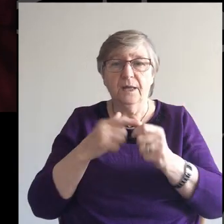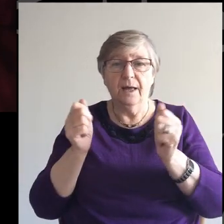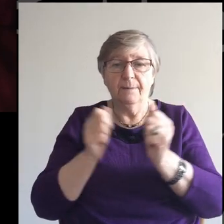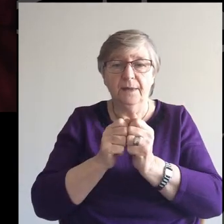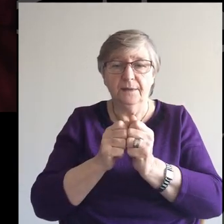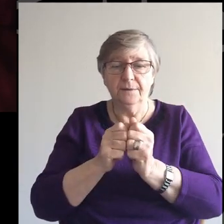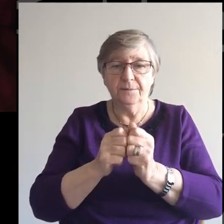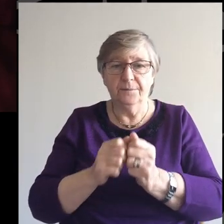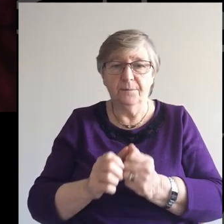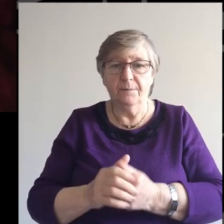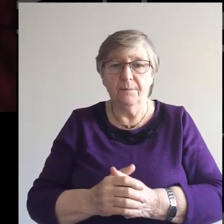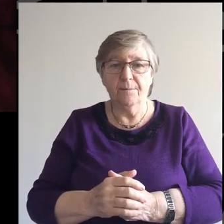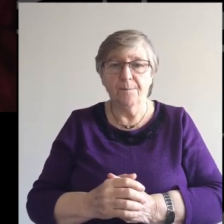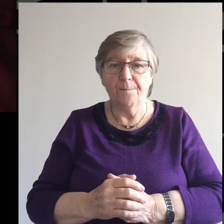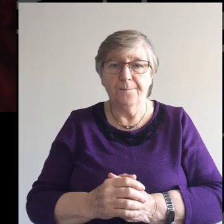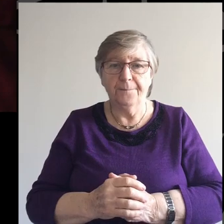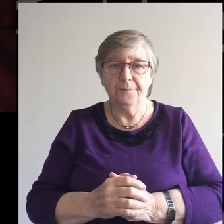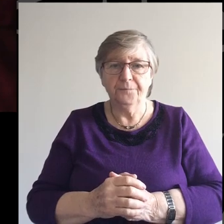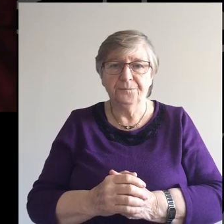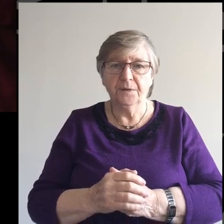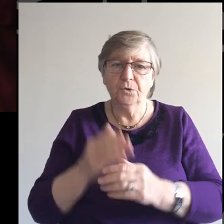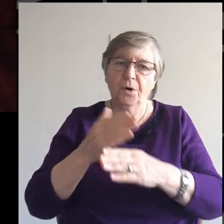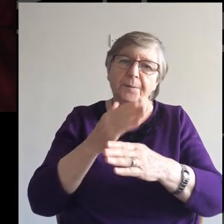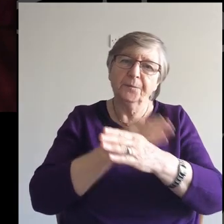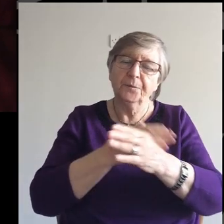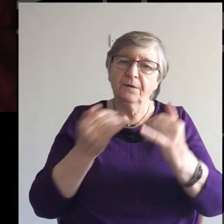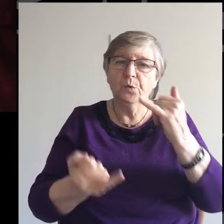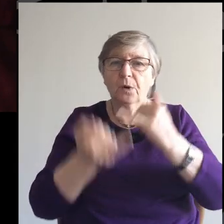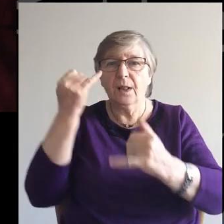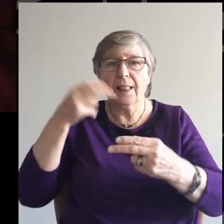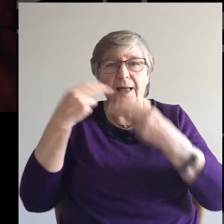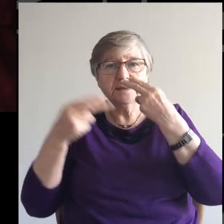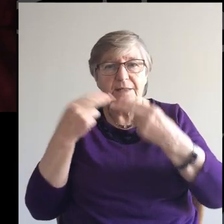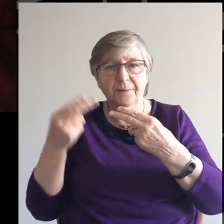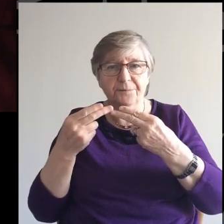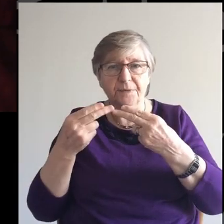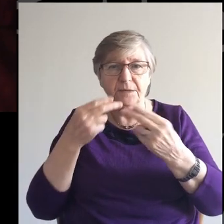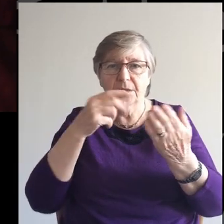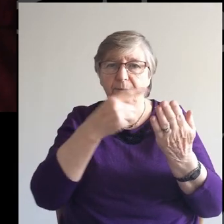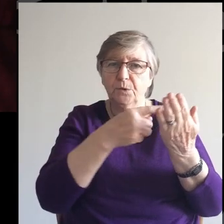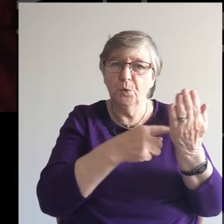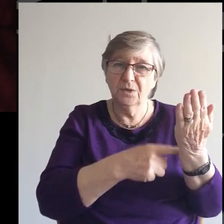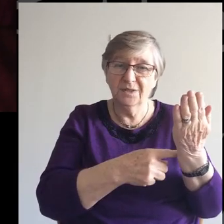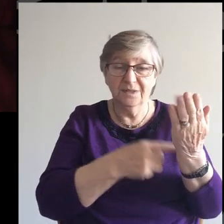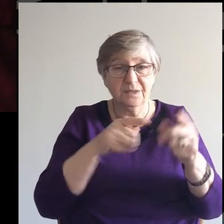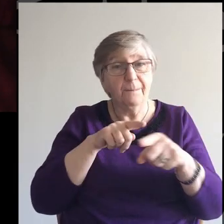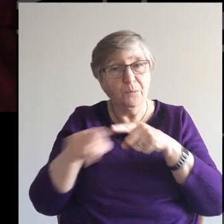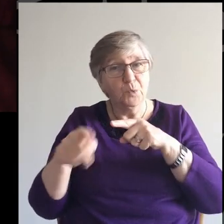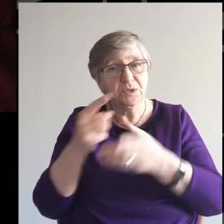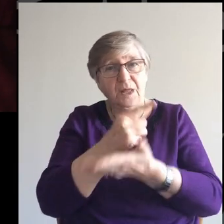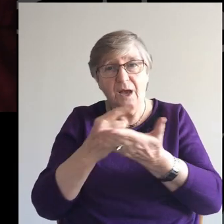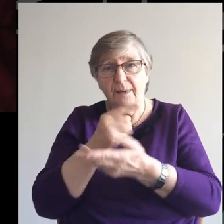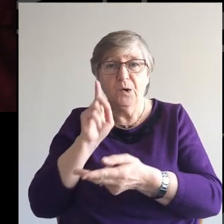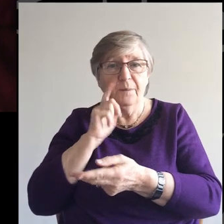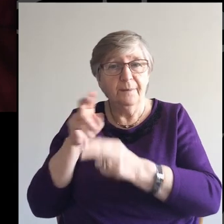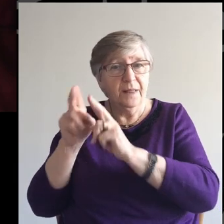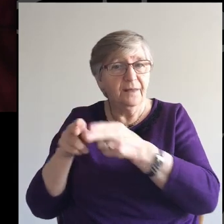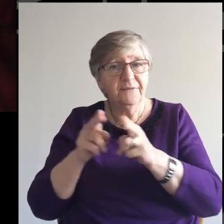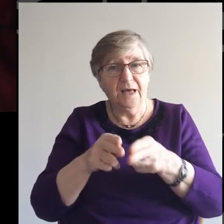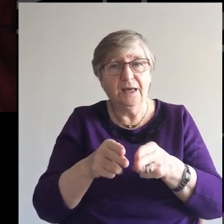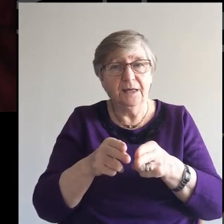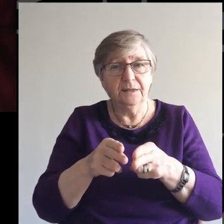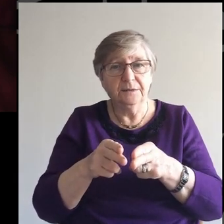Amen So just before We conclude Our service Some notices And I'm afraid That mostly To do with folks Who have died